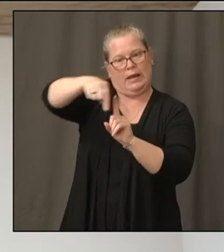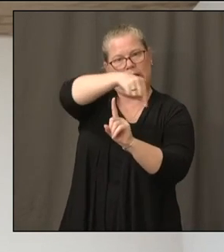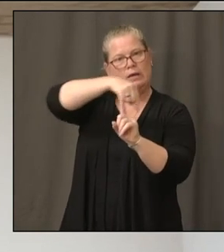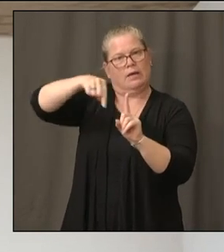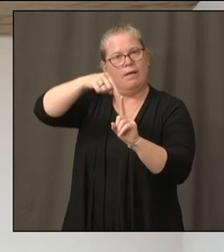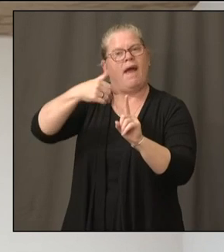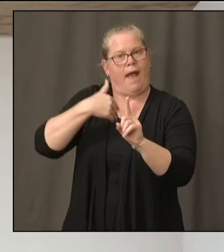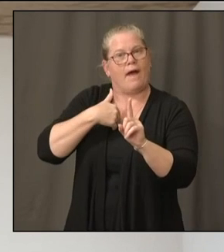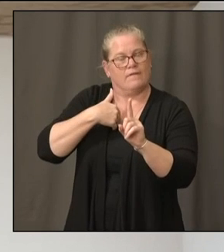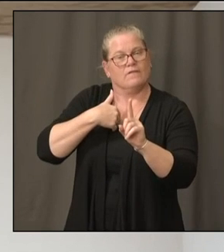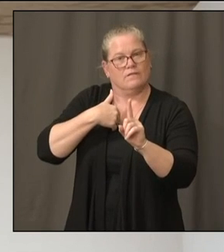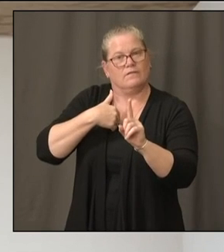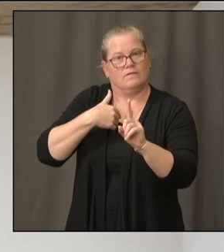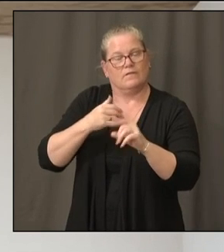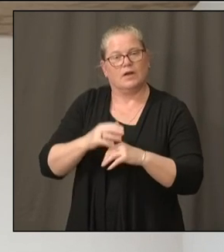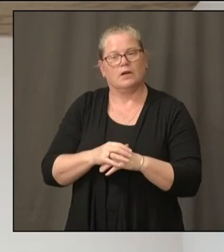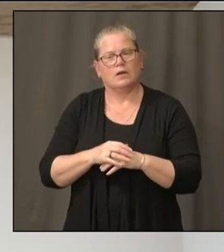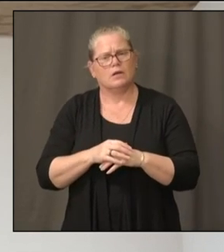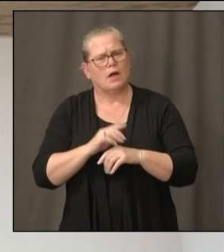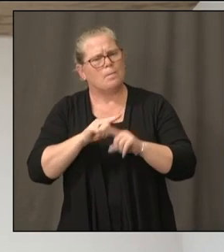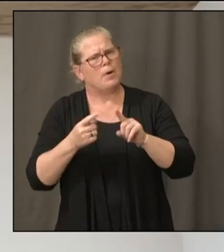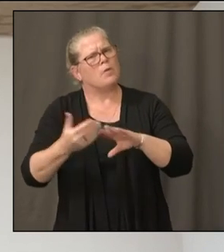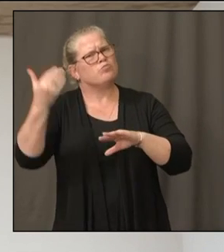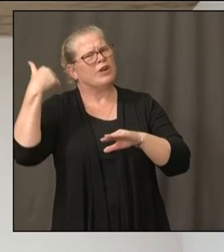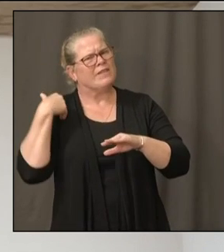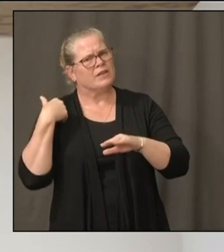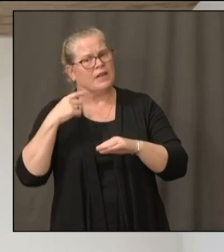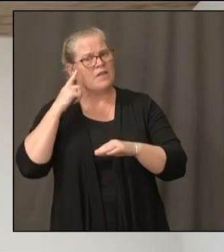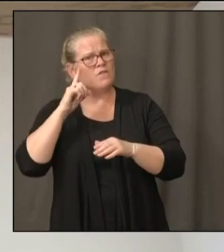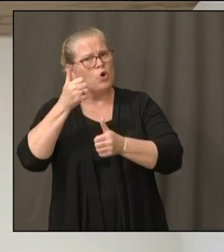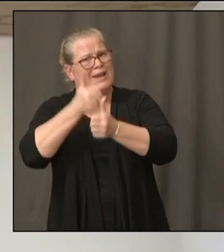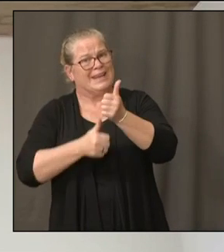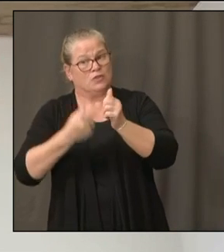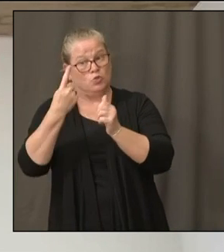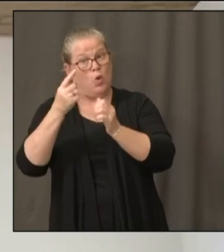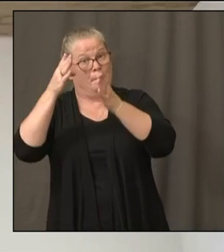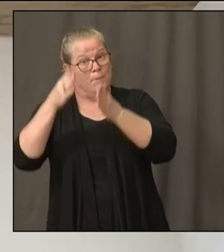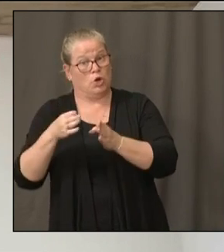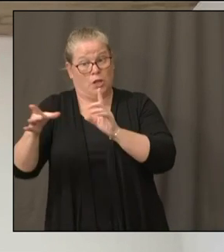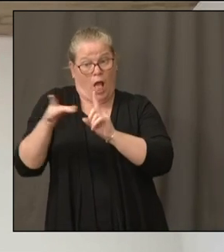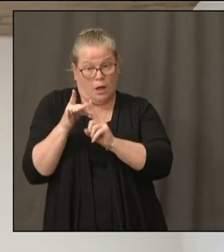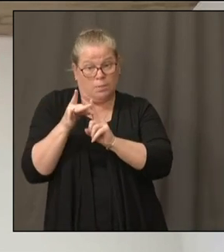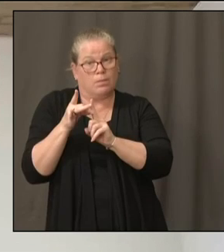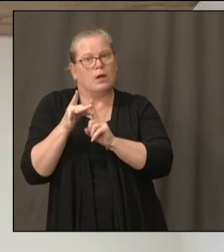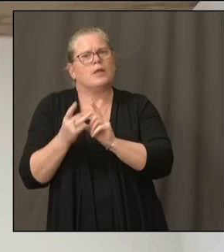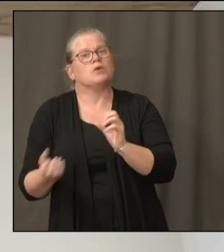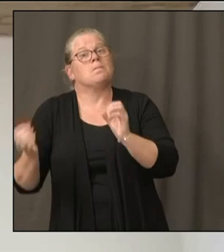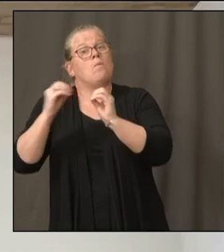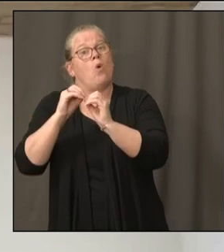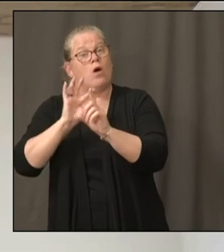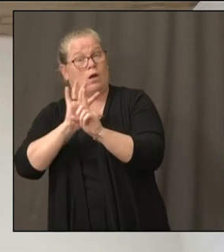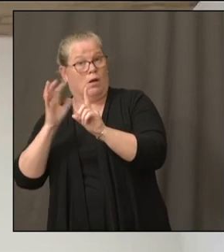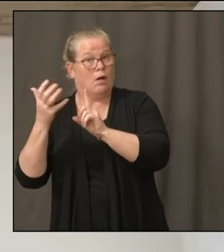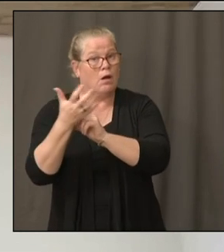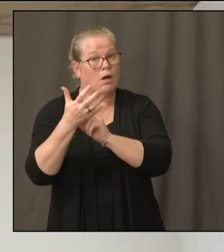every one case that was reported, it was even more than 10 who were infected, right, when testing was lower? That's correct. so